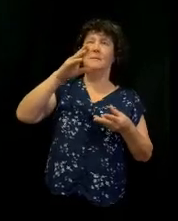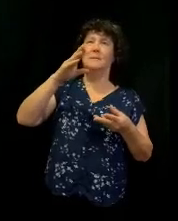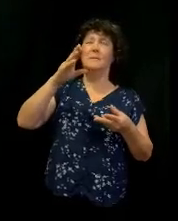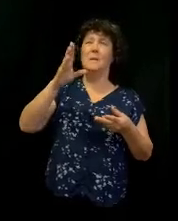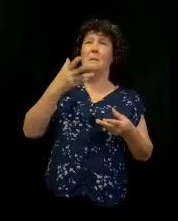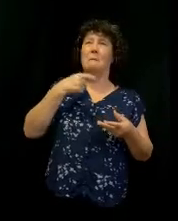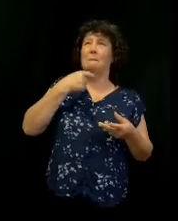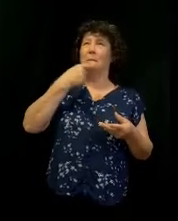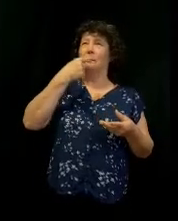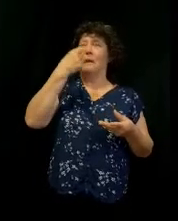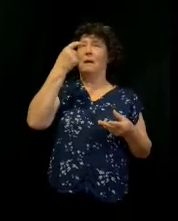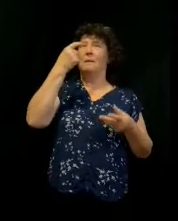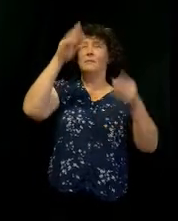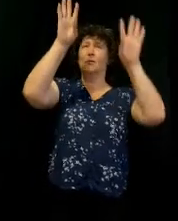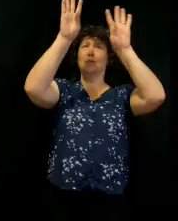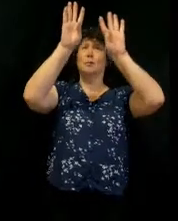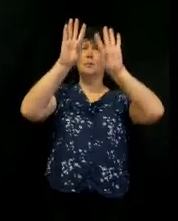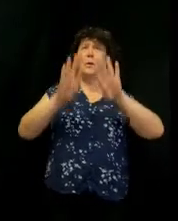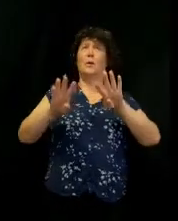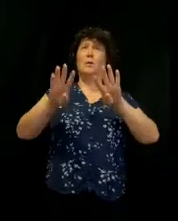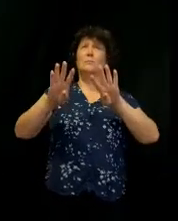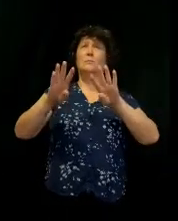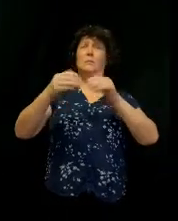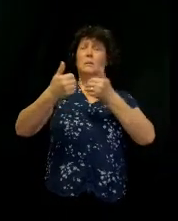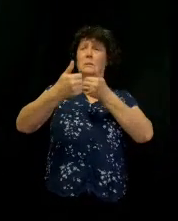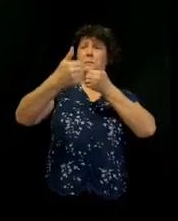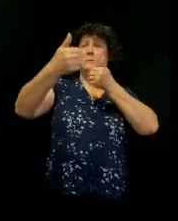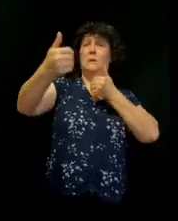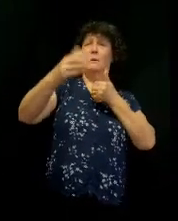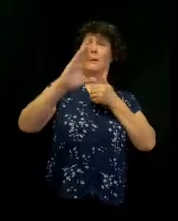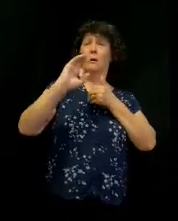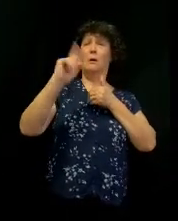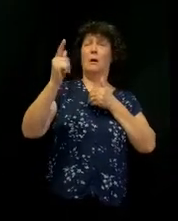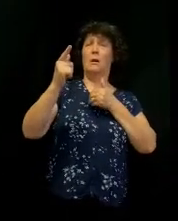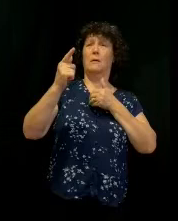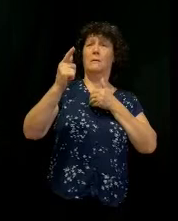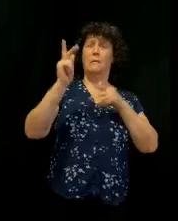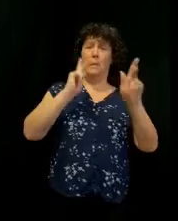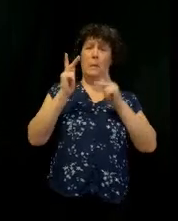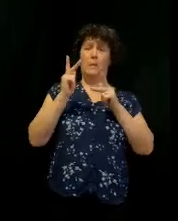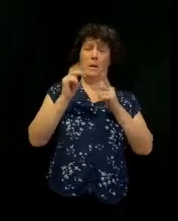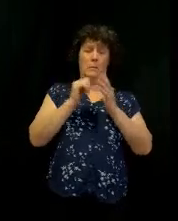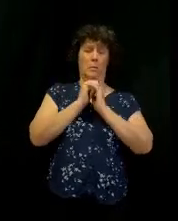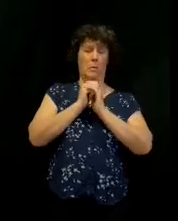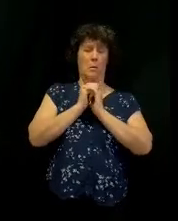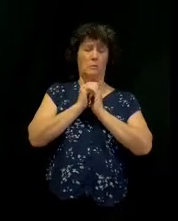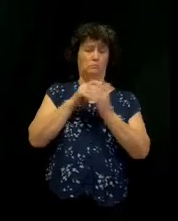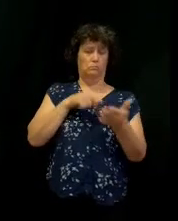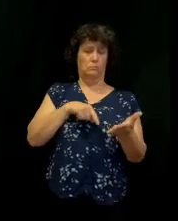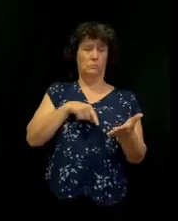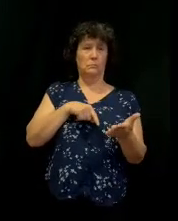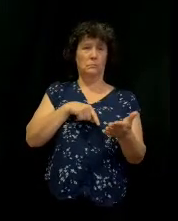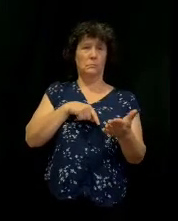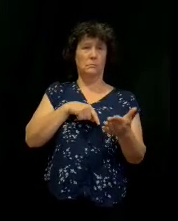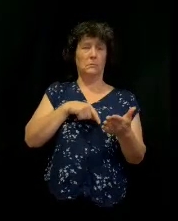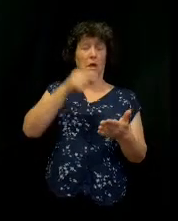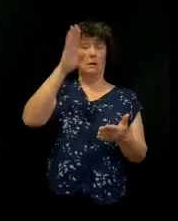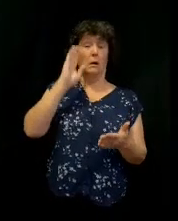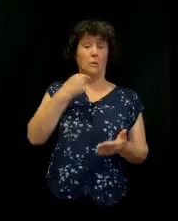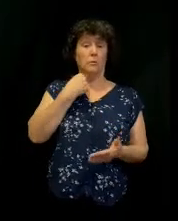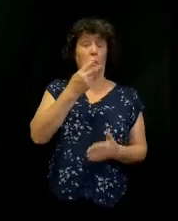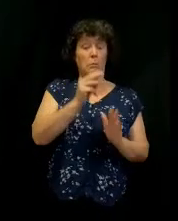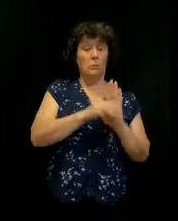curtain that separated the ark. We could talk about all this stuff. God told them to build it this way.